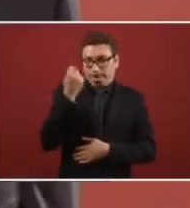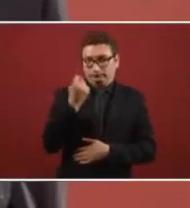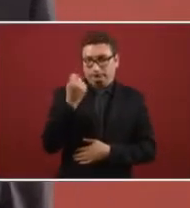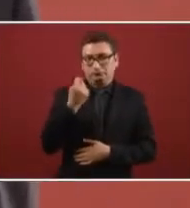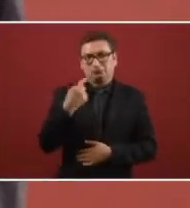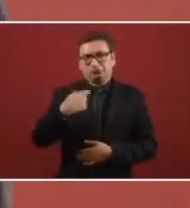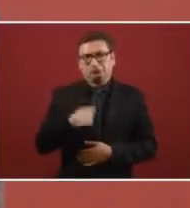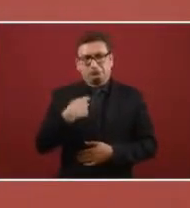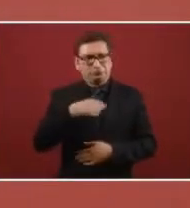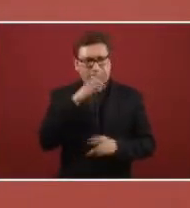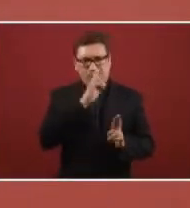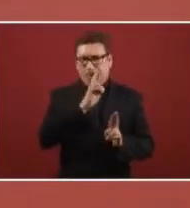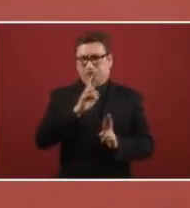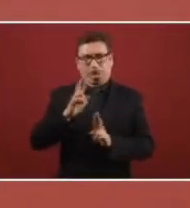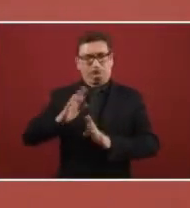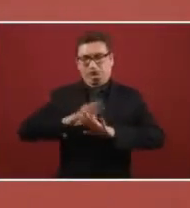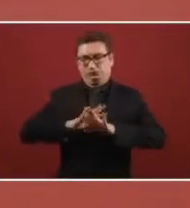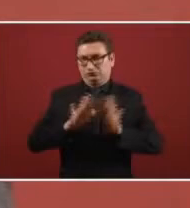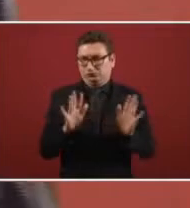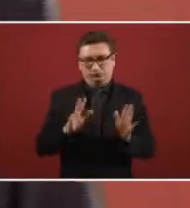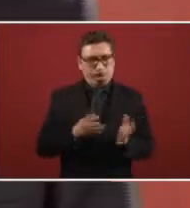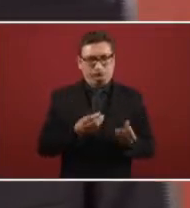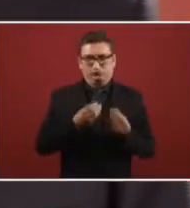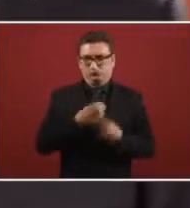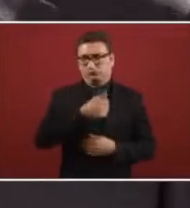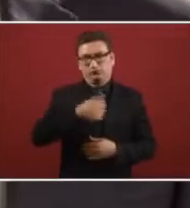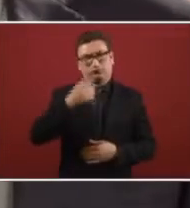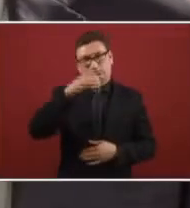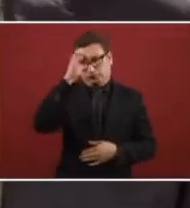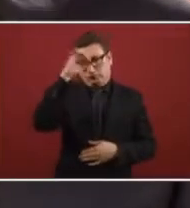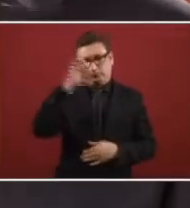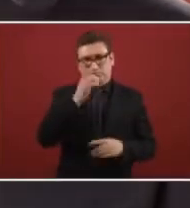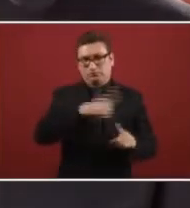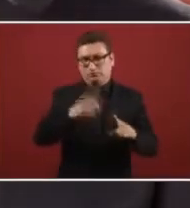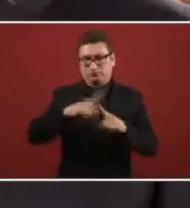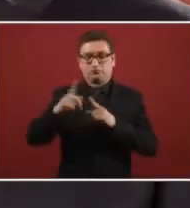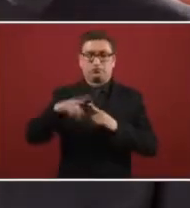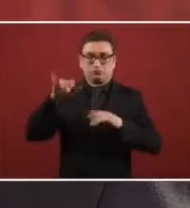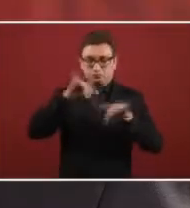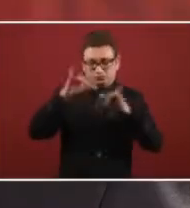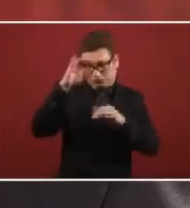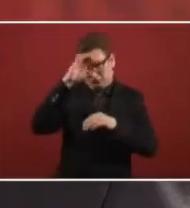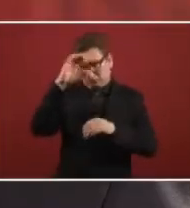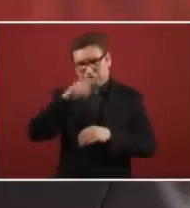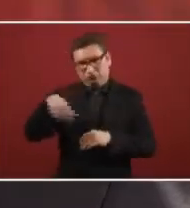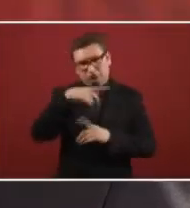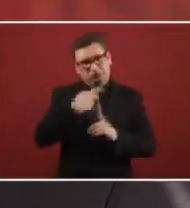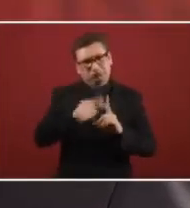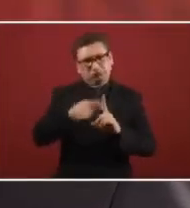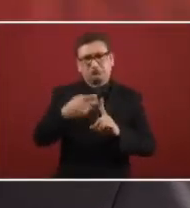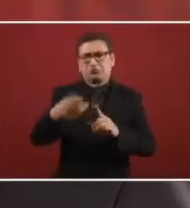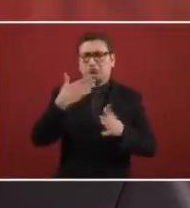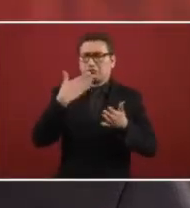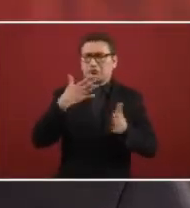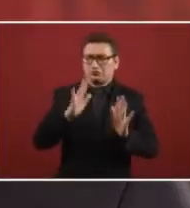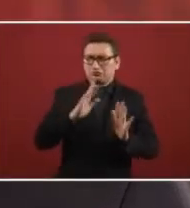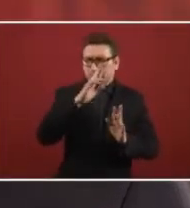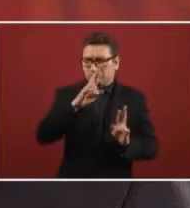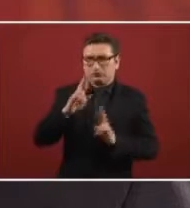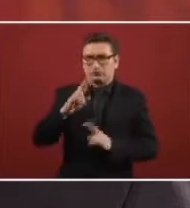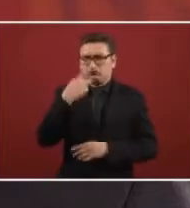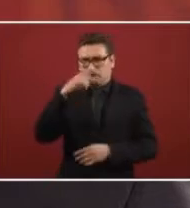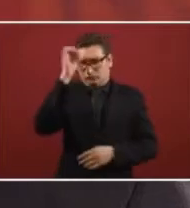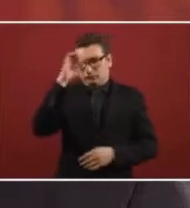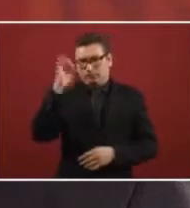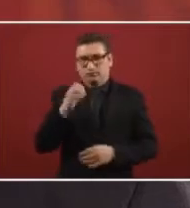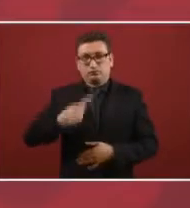territory, which I respect very much, the opinions of the scientists and the critics